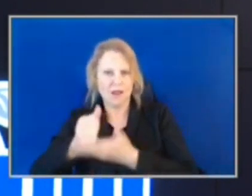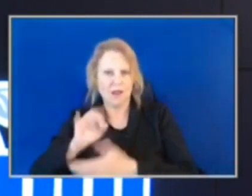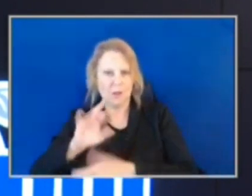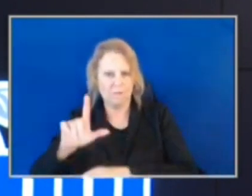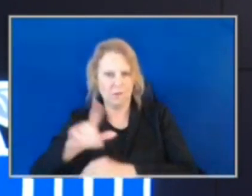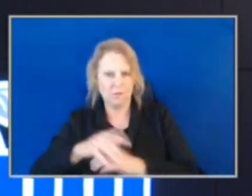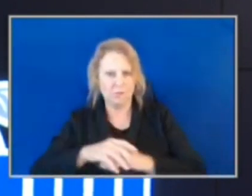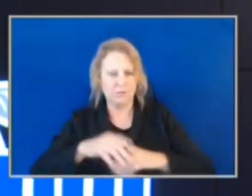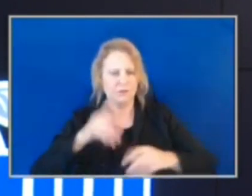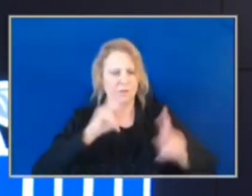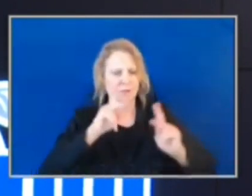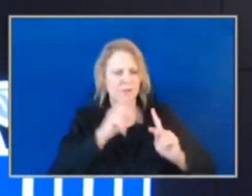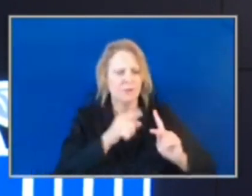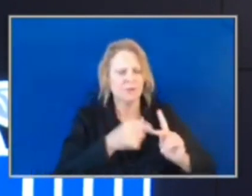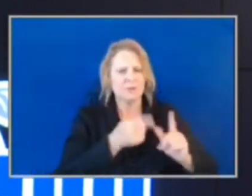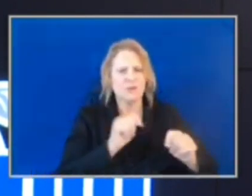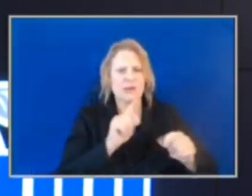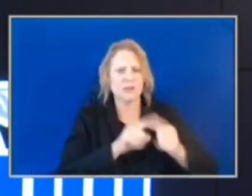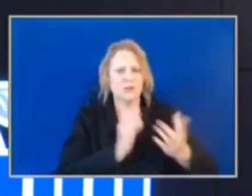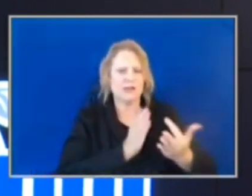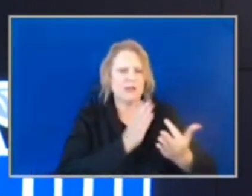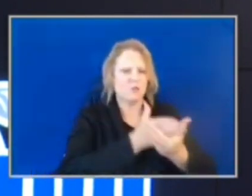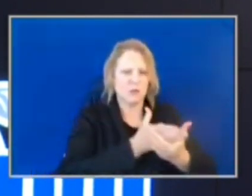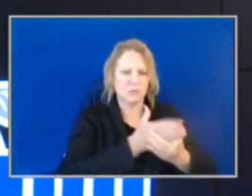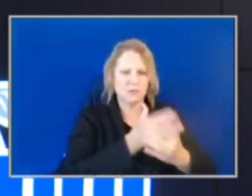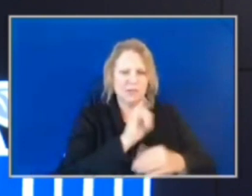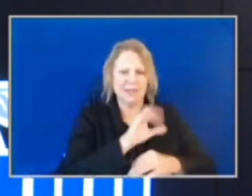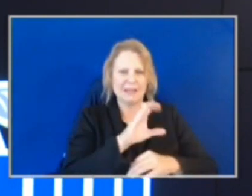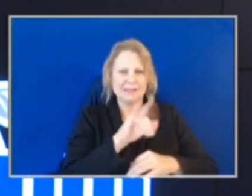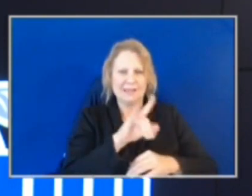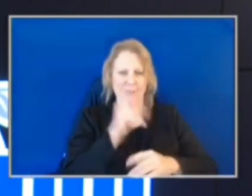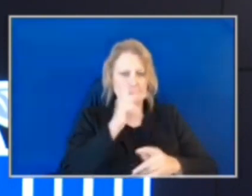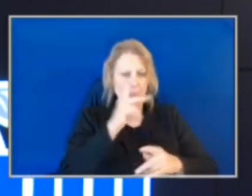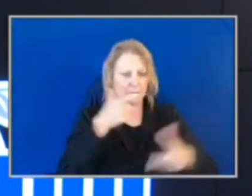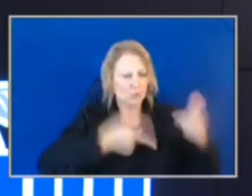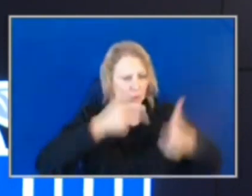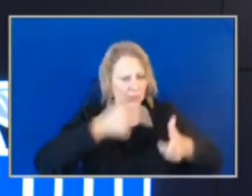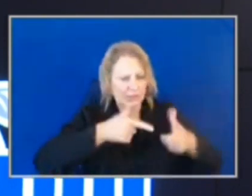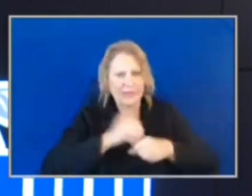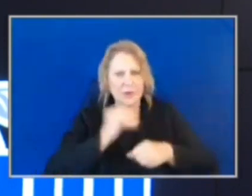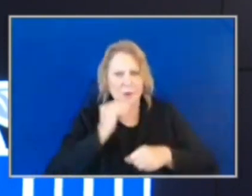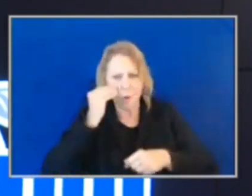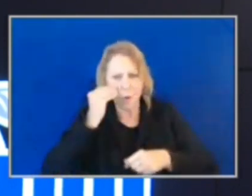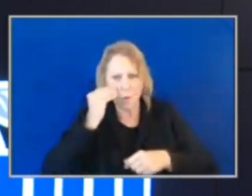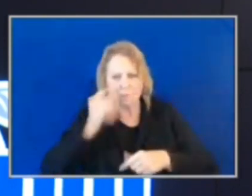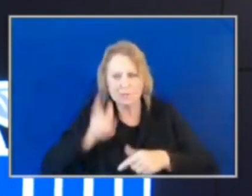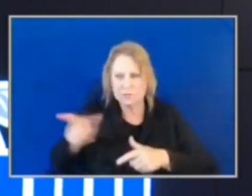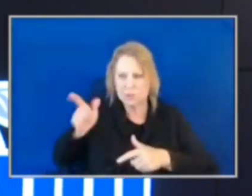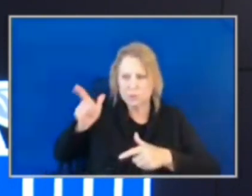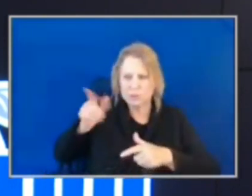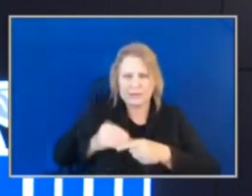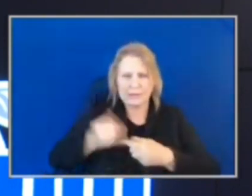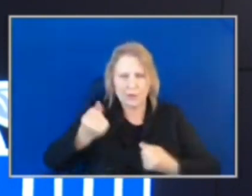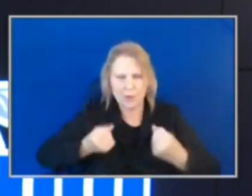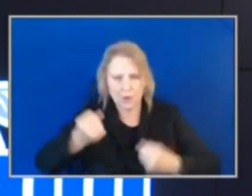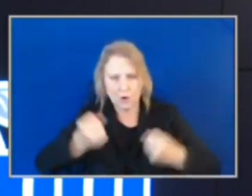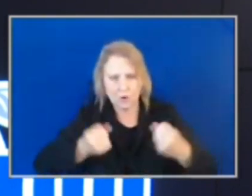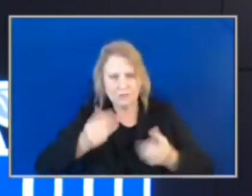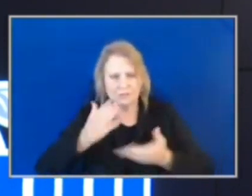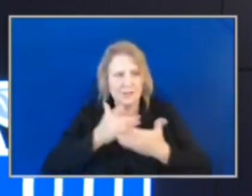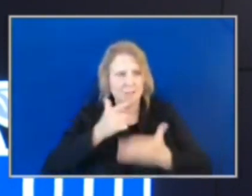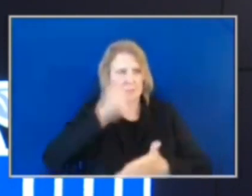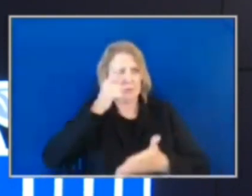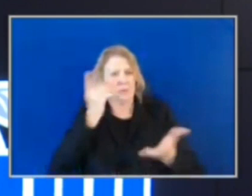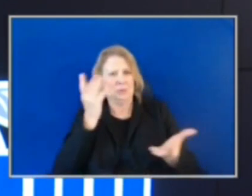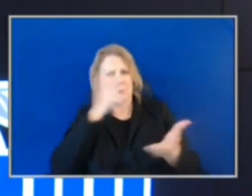interrupting that cycle. We have people shooting into homes, shooting into cars. Some are near misses. That could have been very quick, you know, a